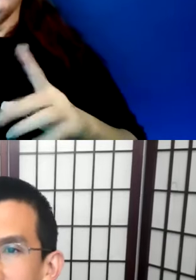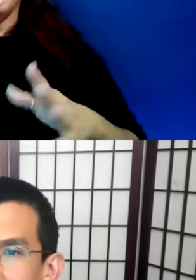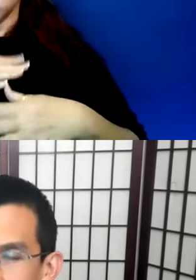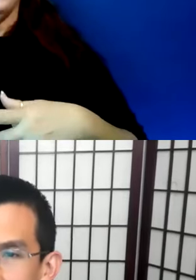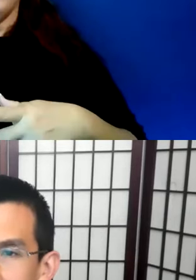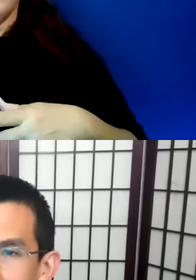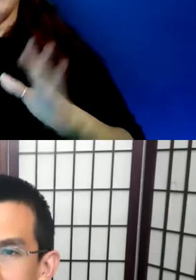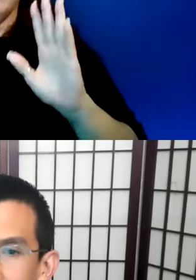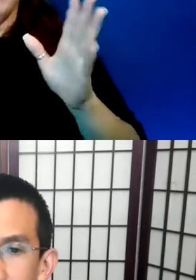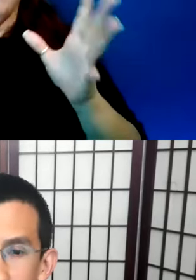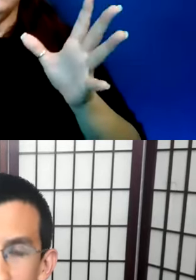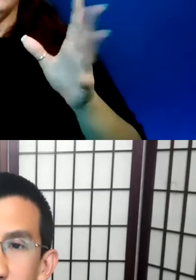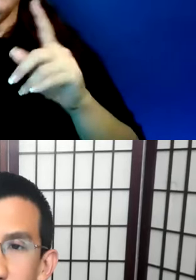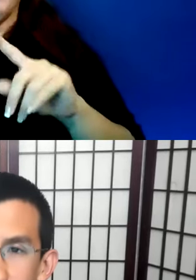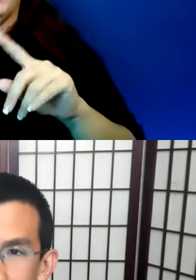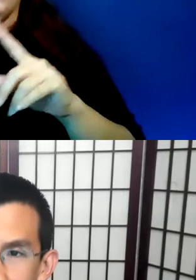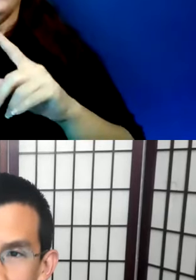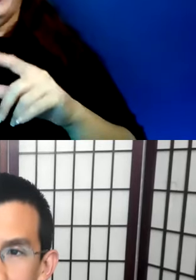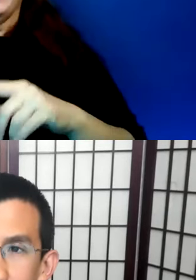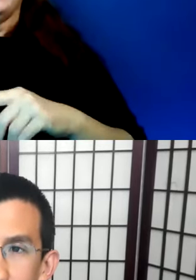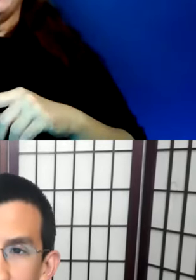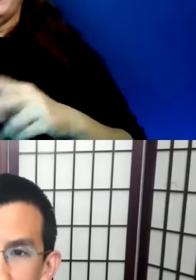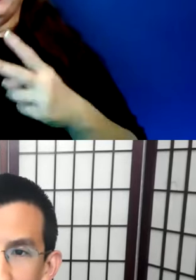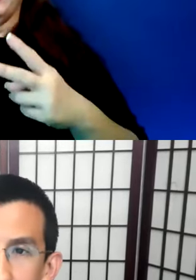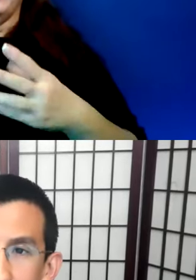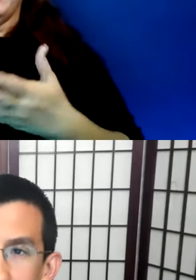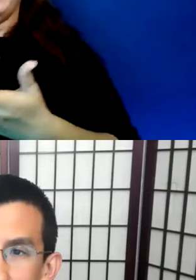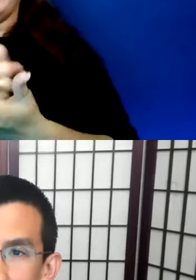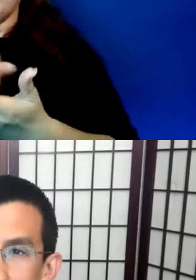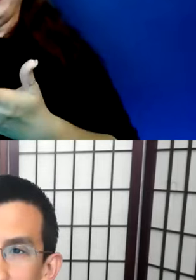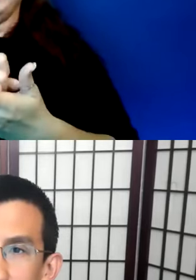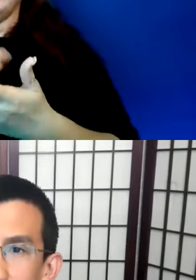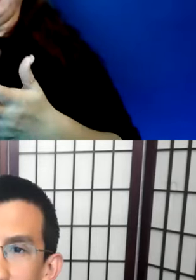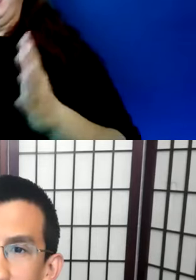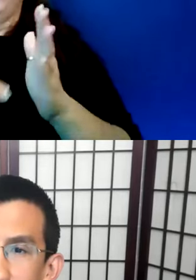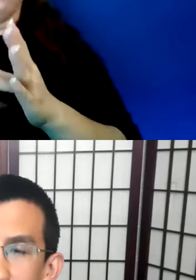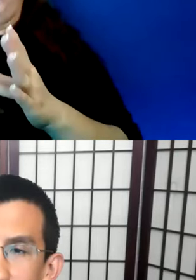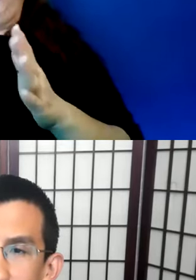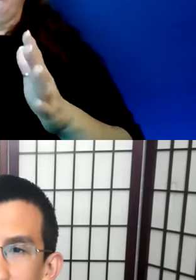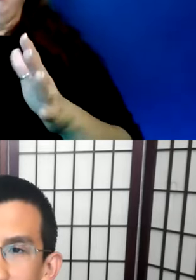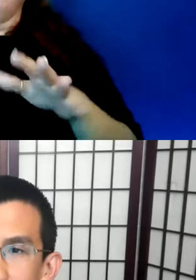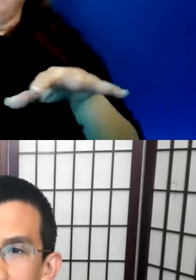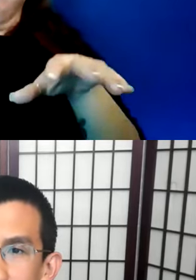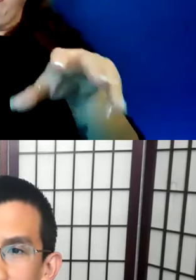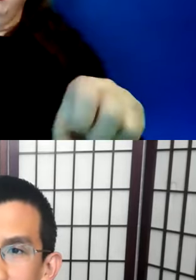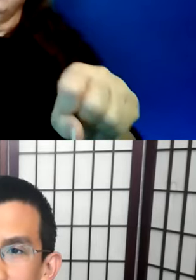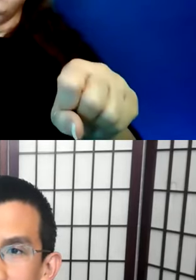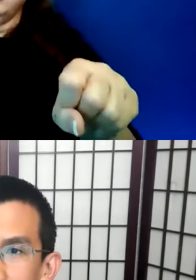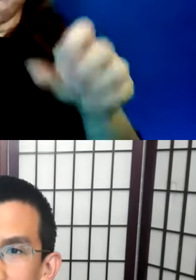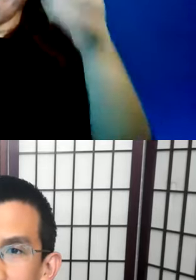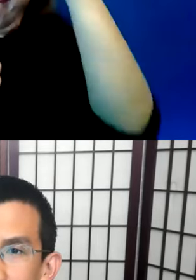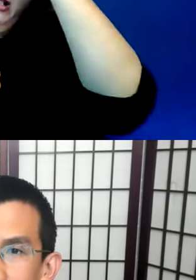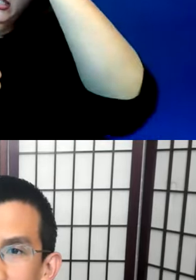your conversation about how words like disappear erase the role that colonization played in creating such a hostile environment for